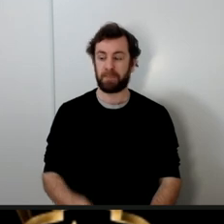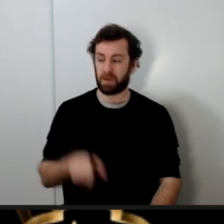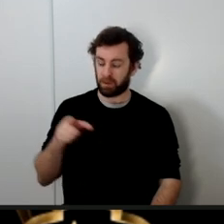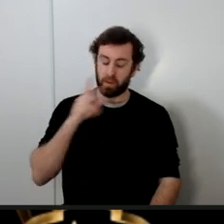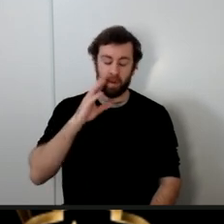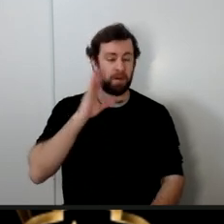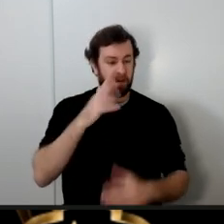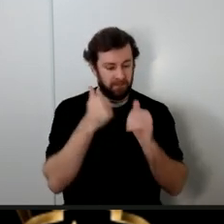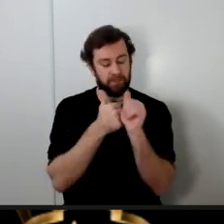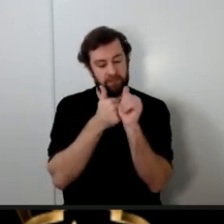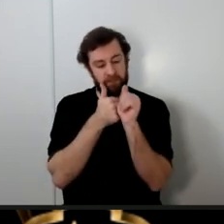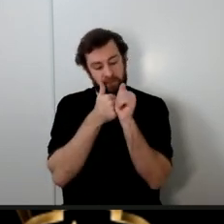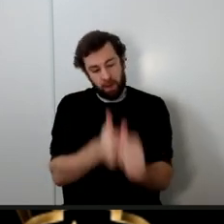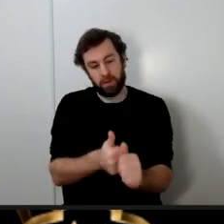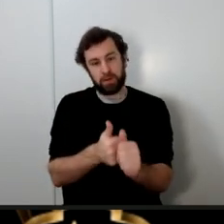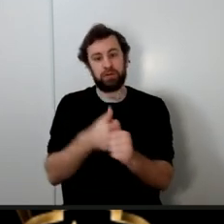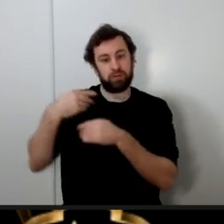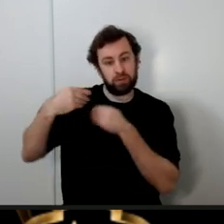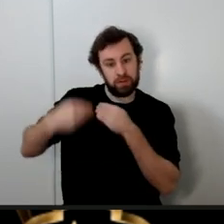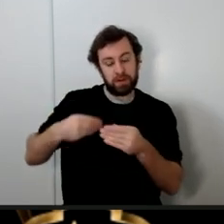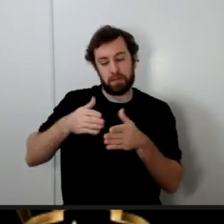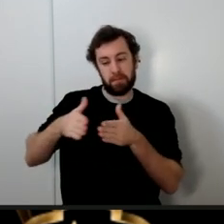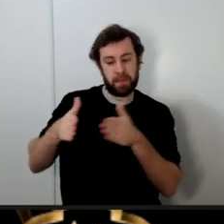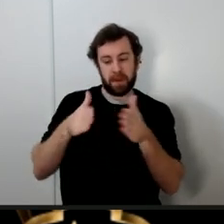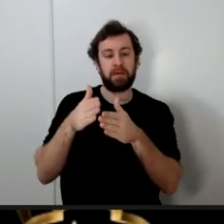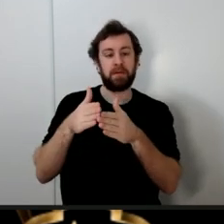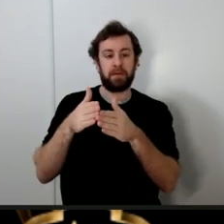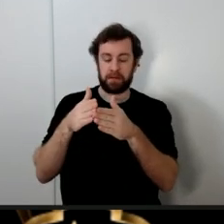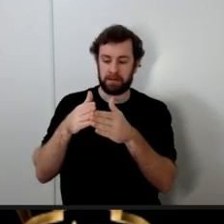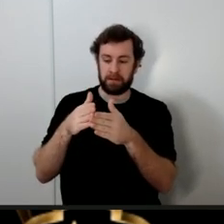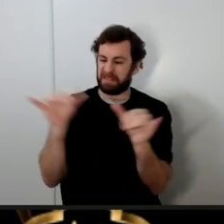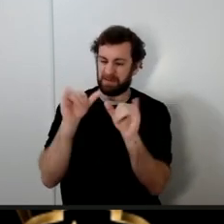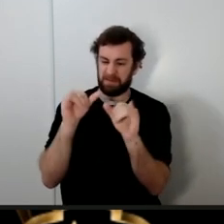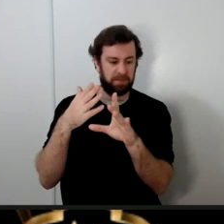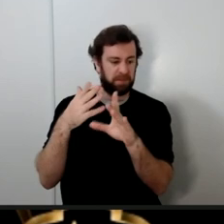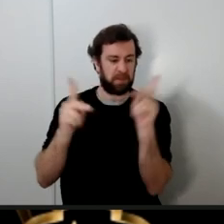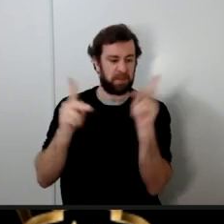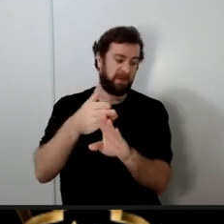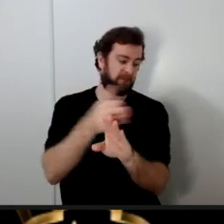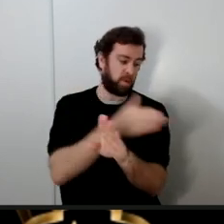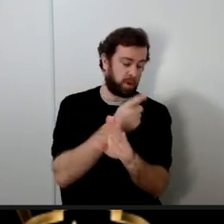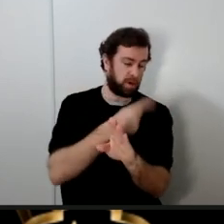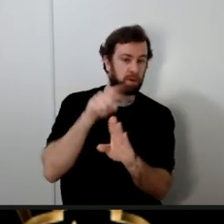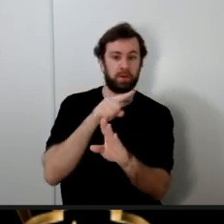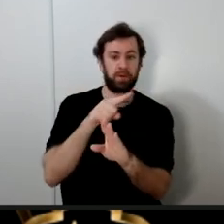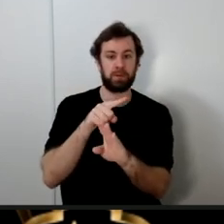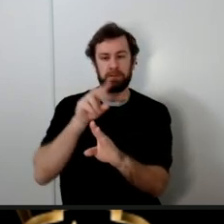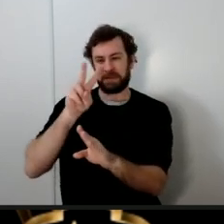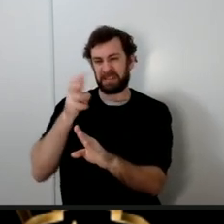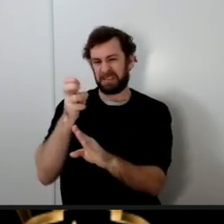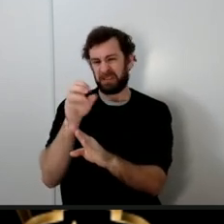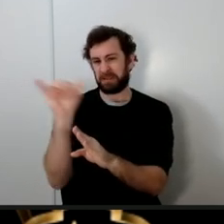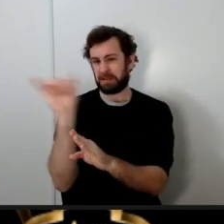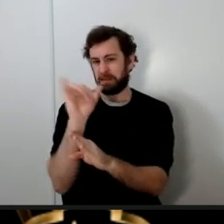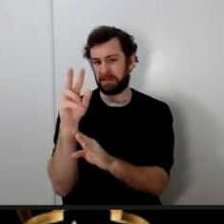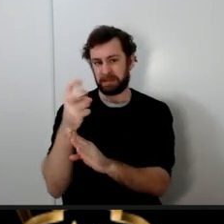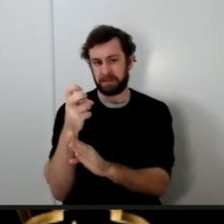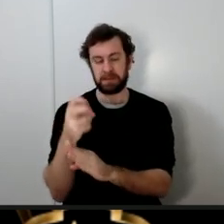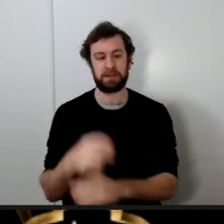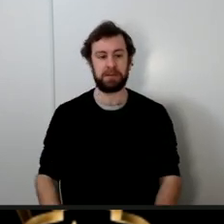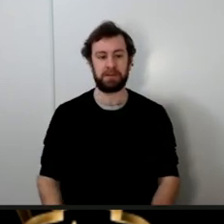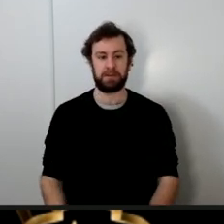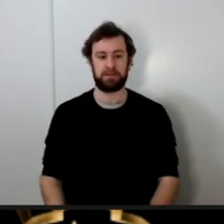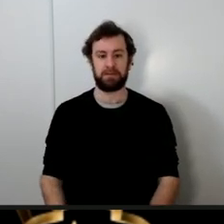those before you inch by inch in today's words shibr is basically